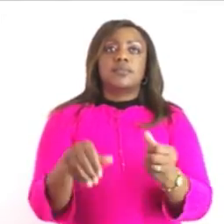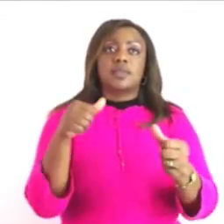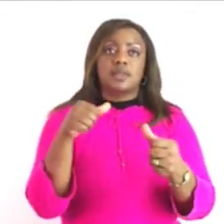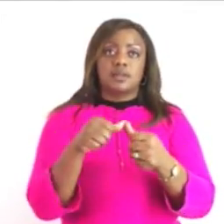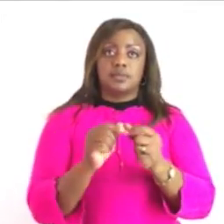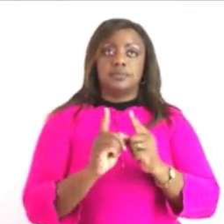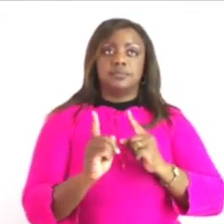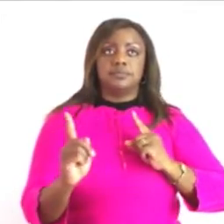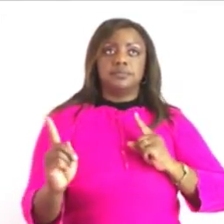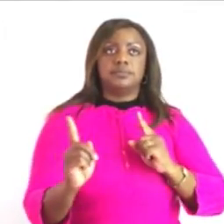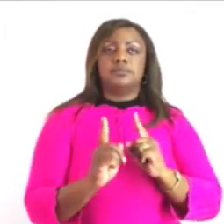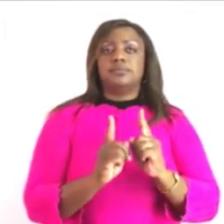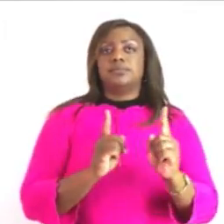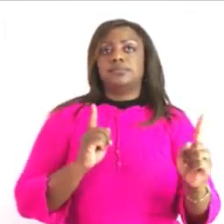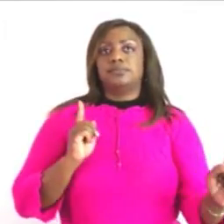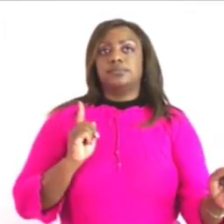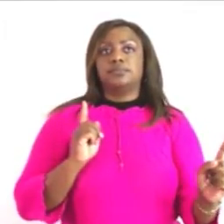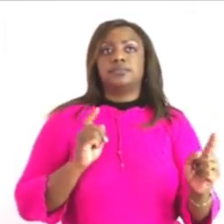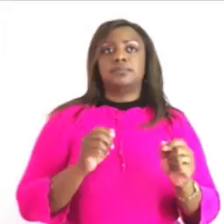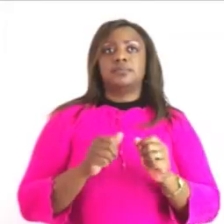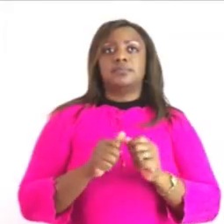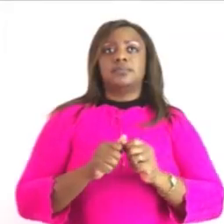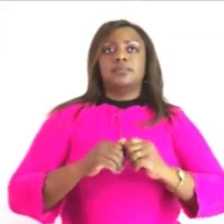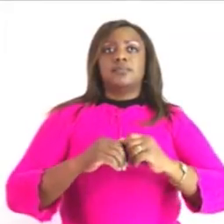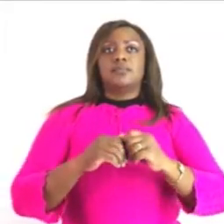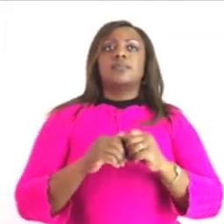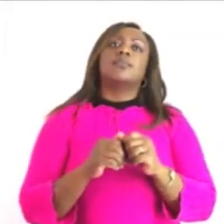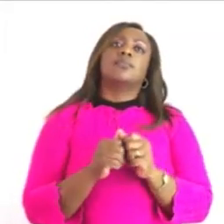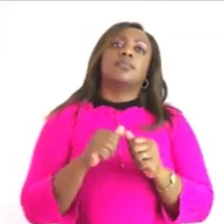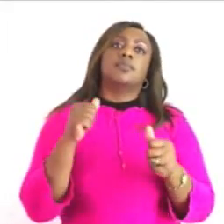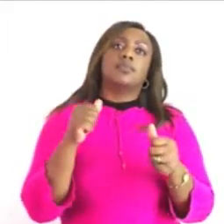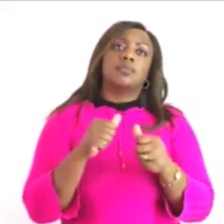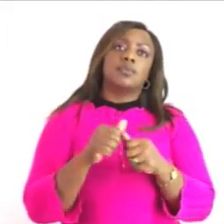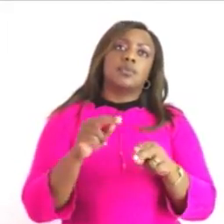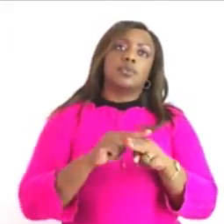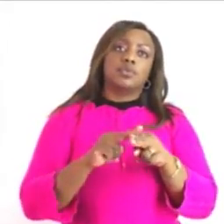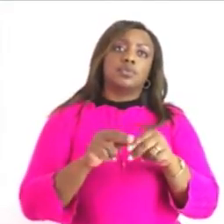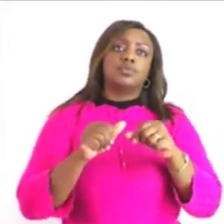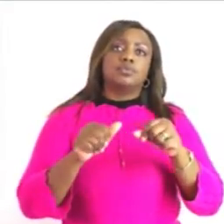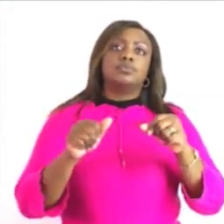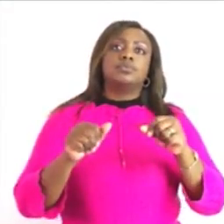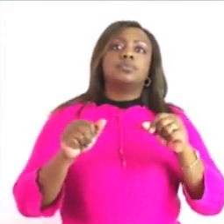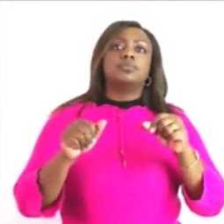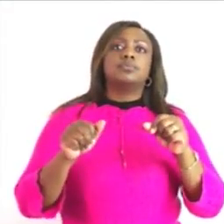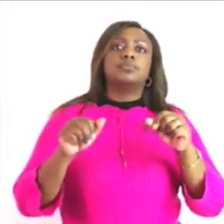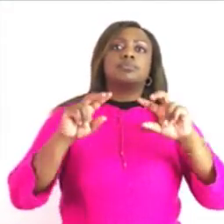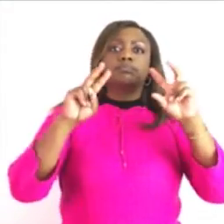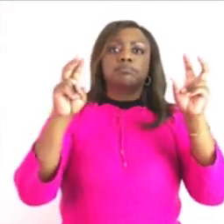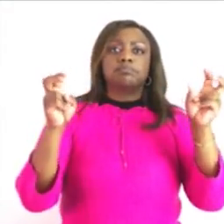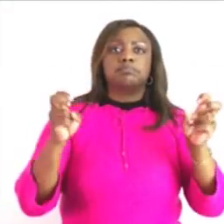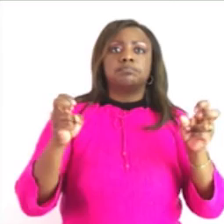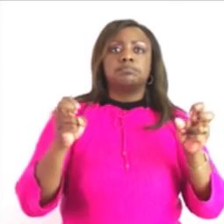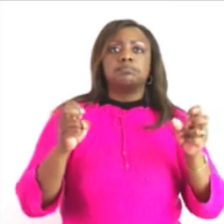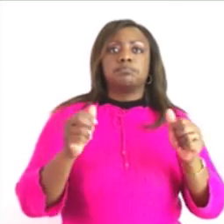keeping the social distance by stretching out today's lesson is